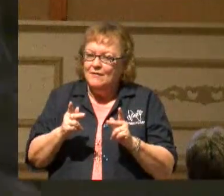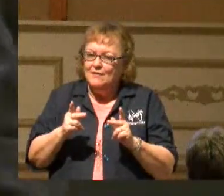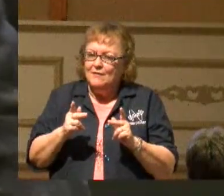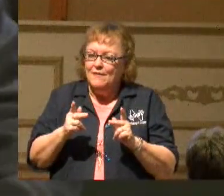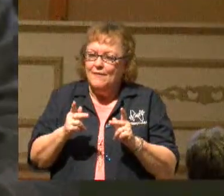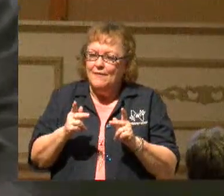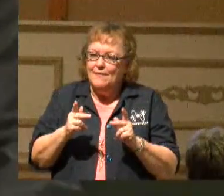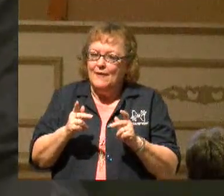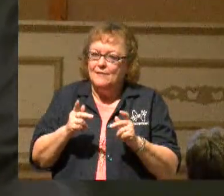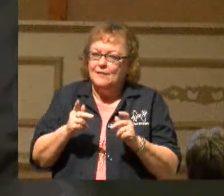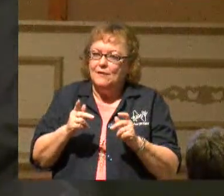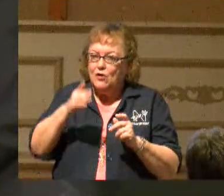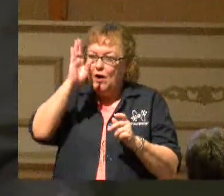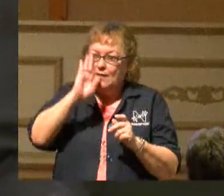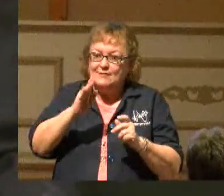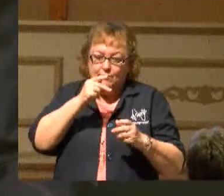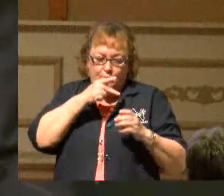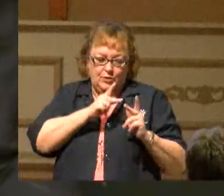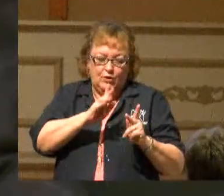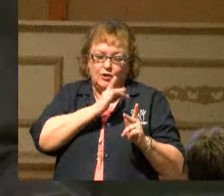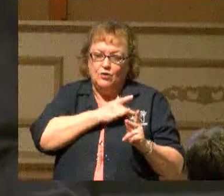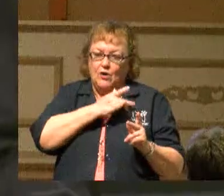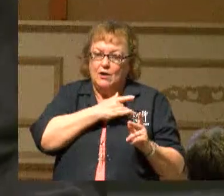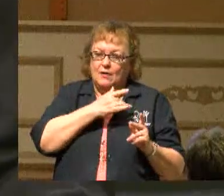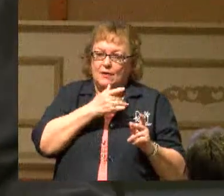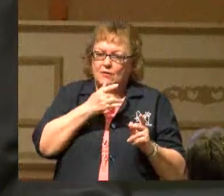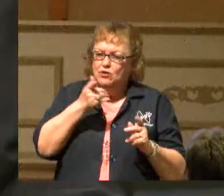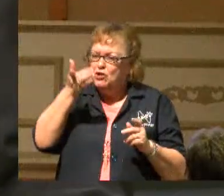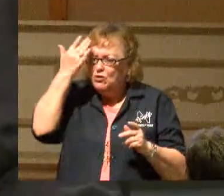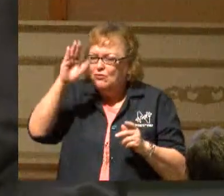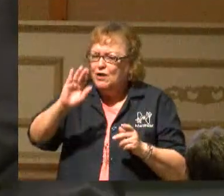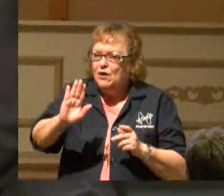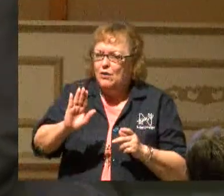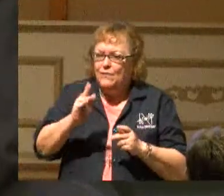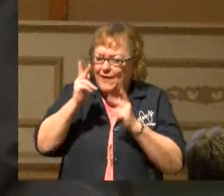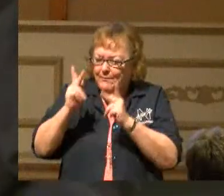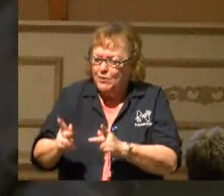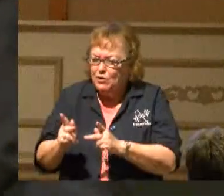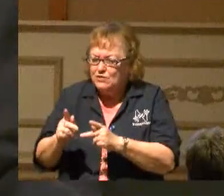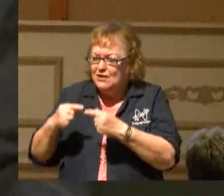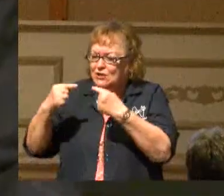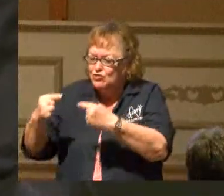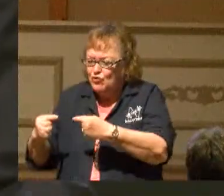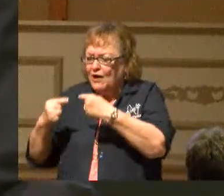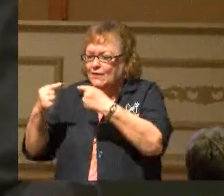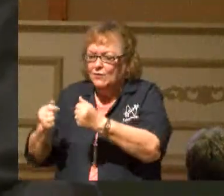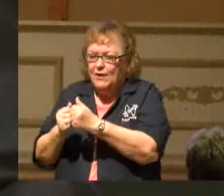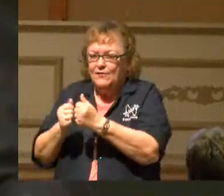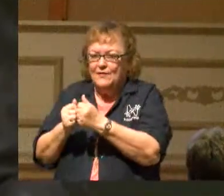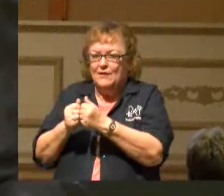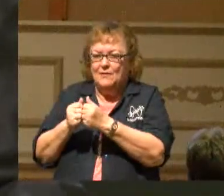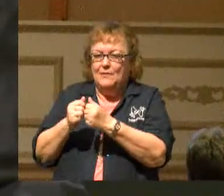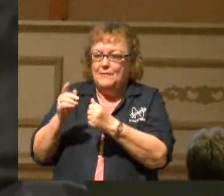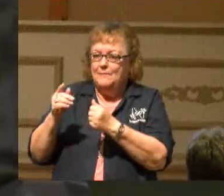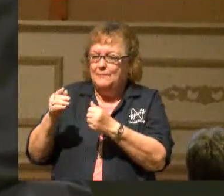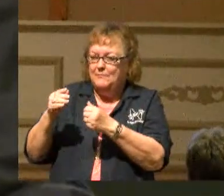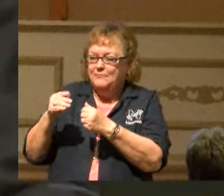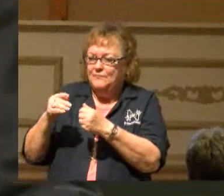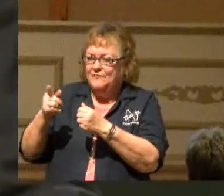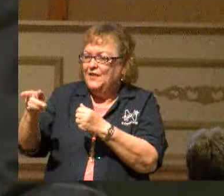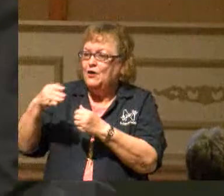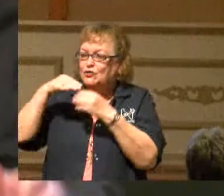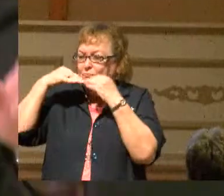heart. You don't know what they are struggling with and what they're going through, and behind the mask of that smile,